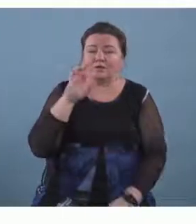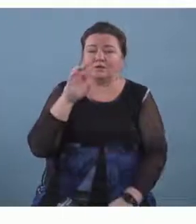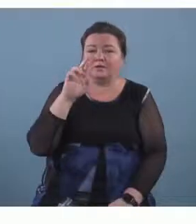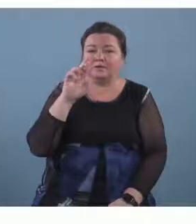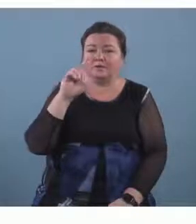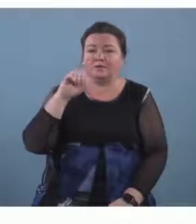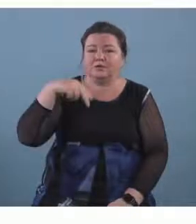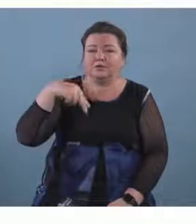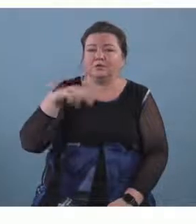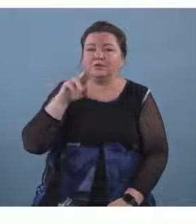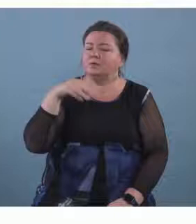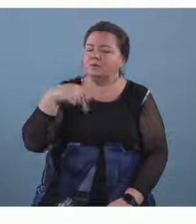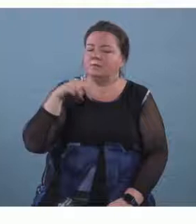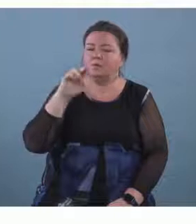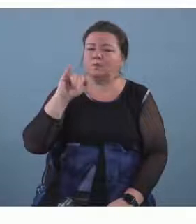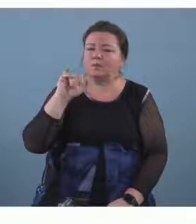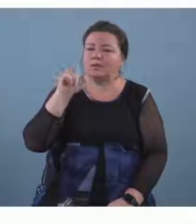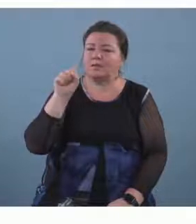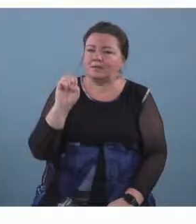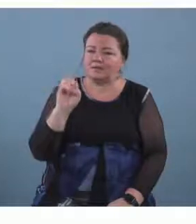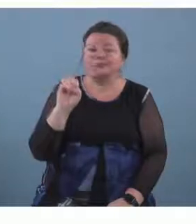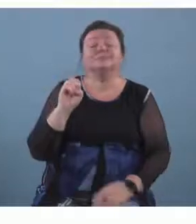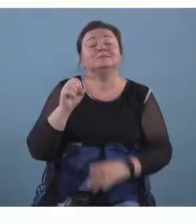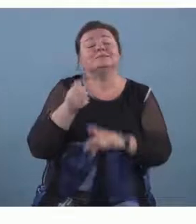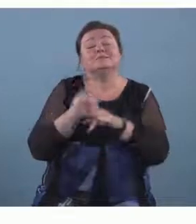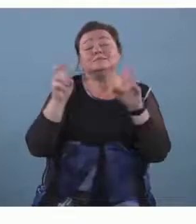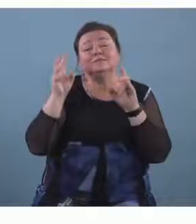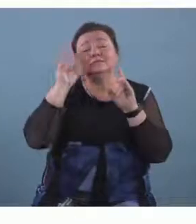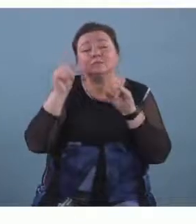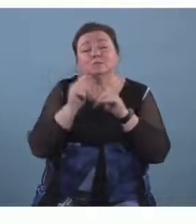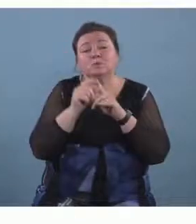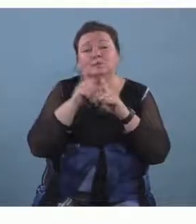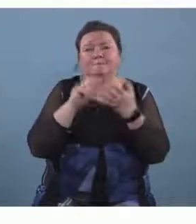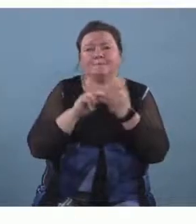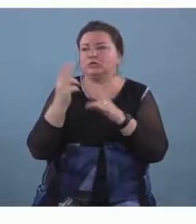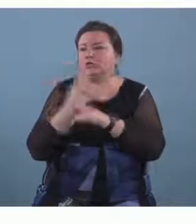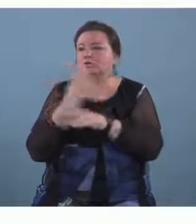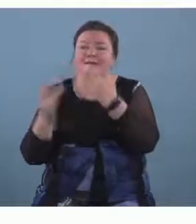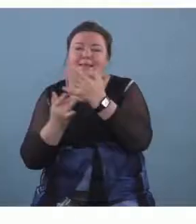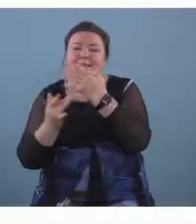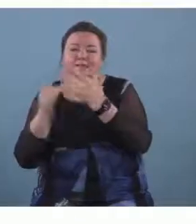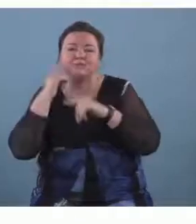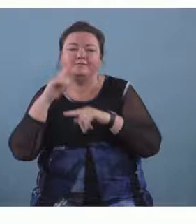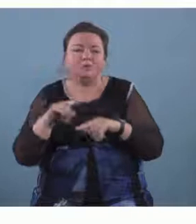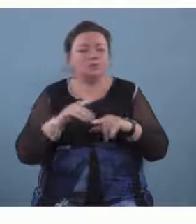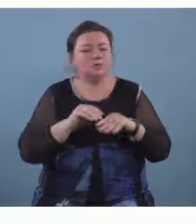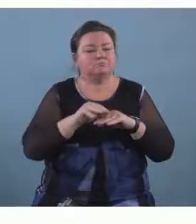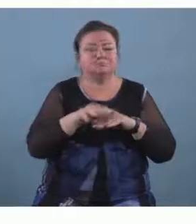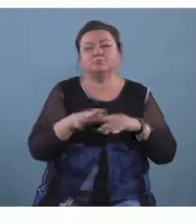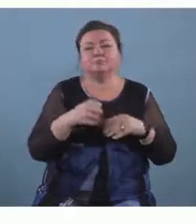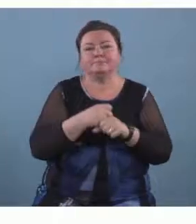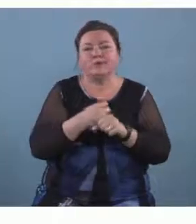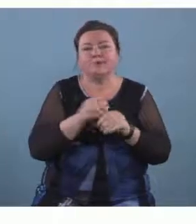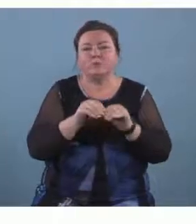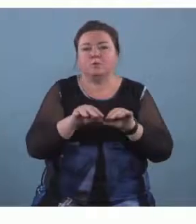that um technology would be used more and more in music production and um so we